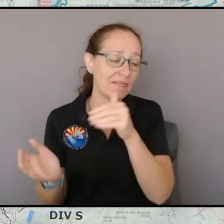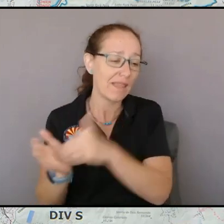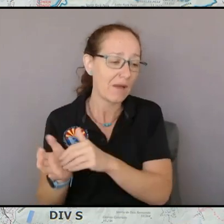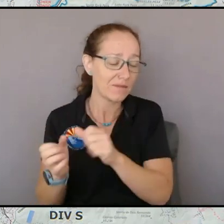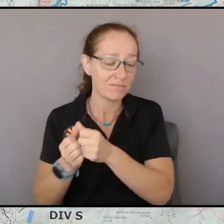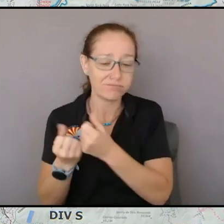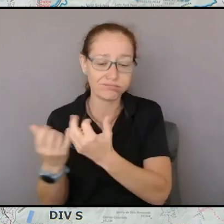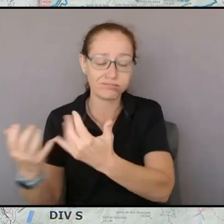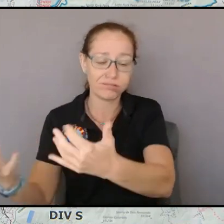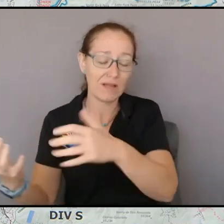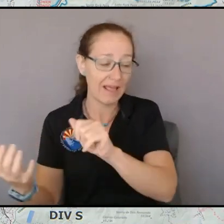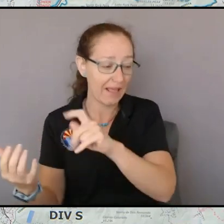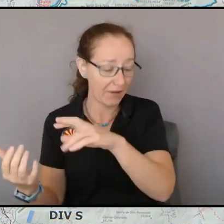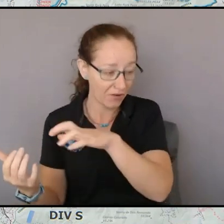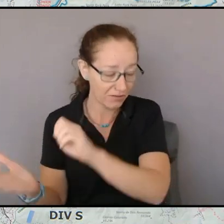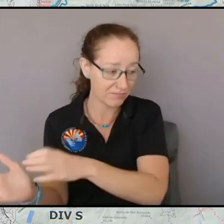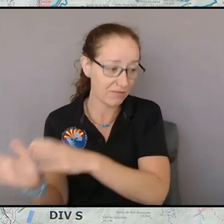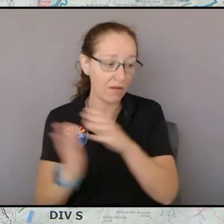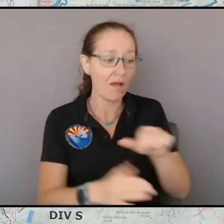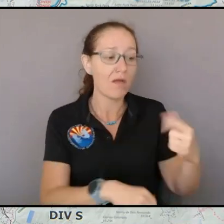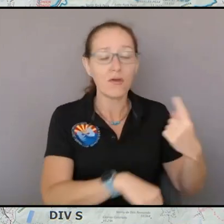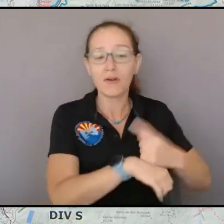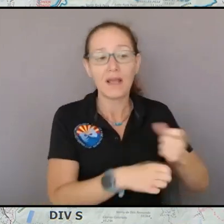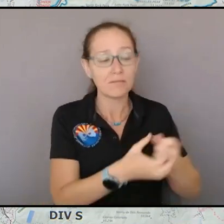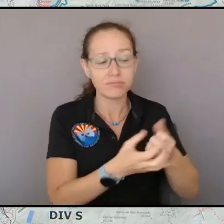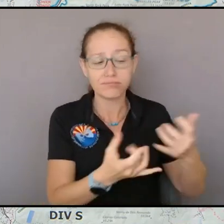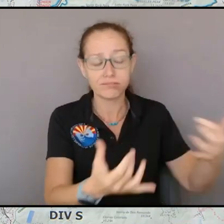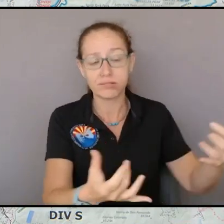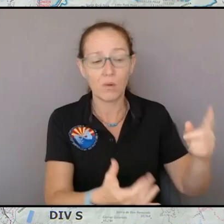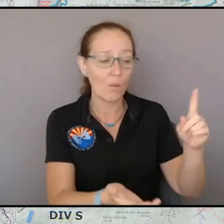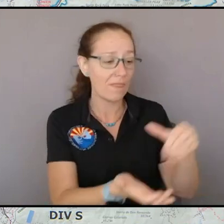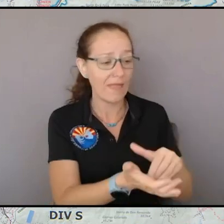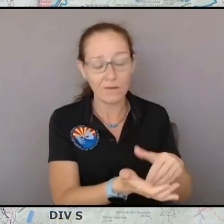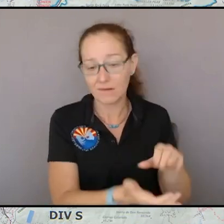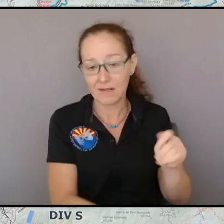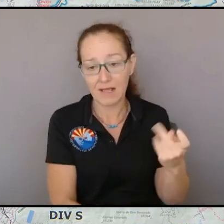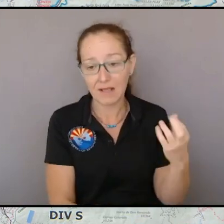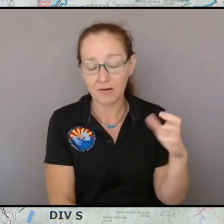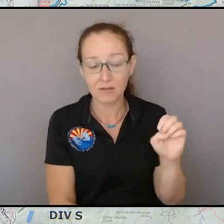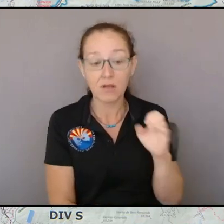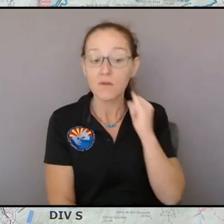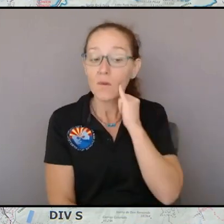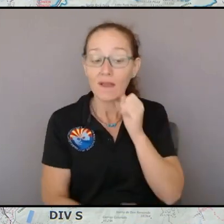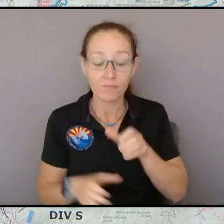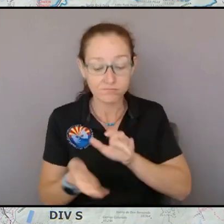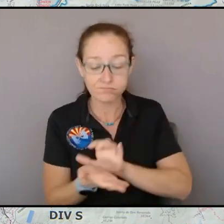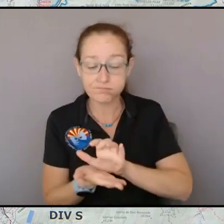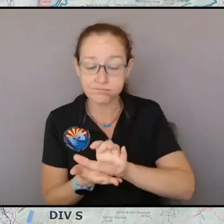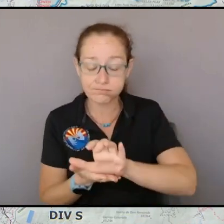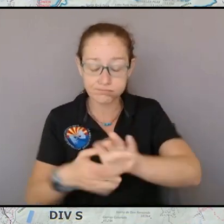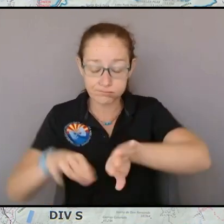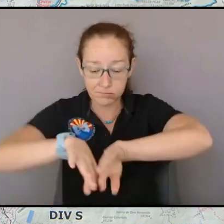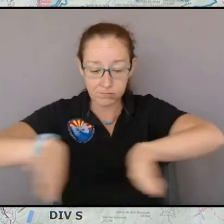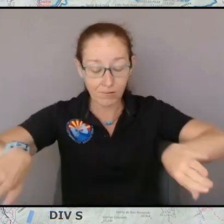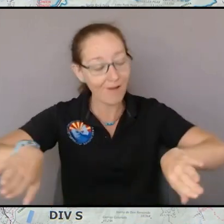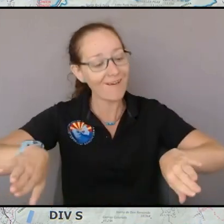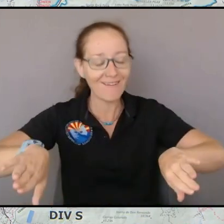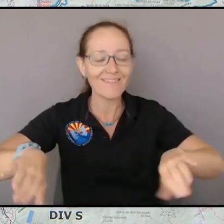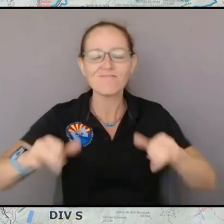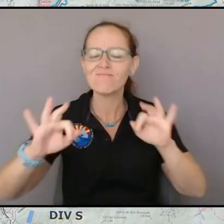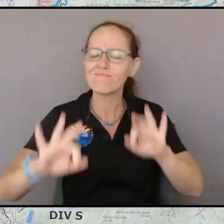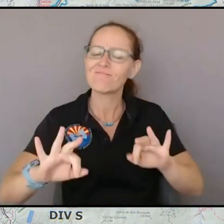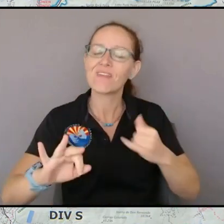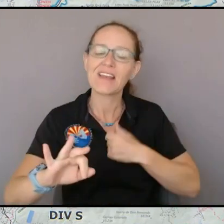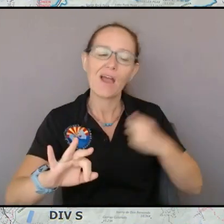that you just think all right this is a good line we'll wait for the fire to come to it and there's a temptation for that when you don't want to burn more